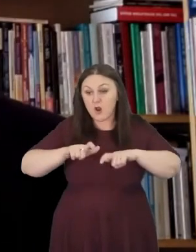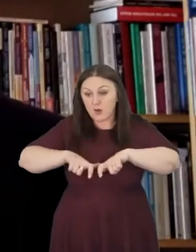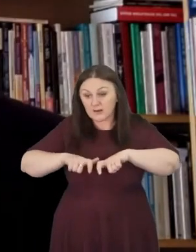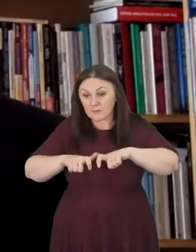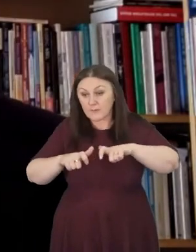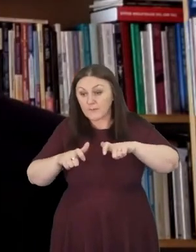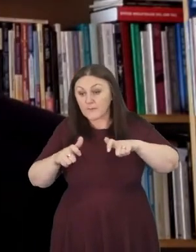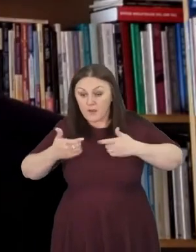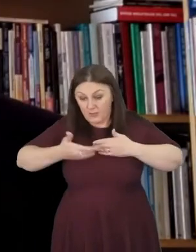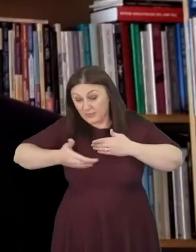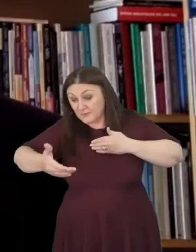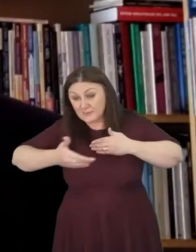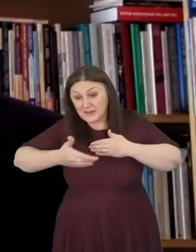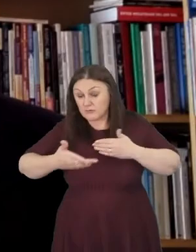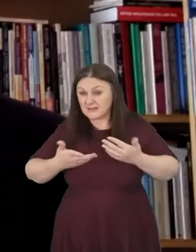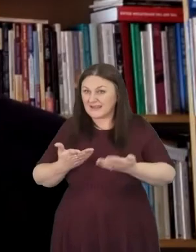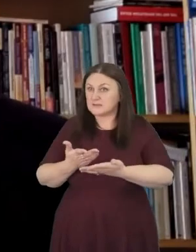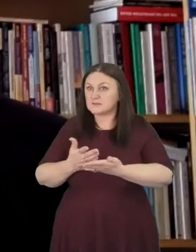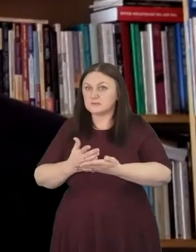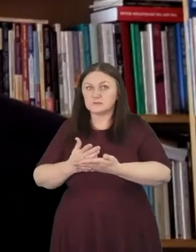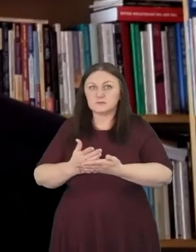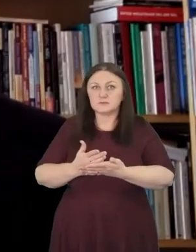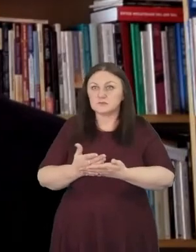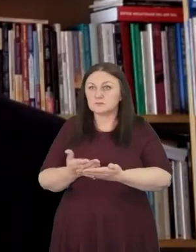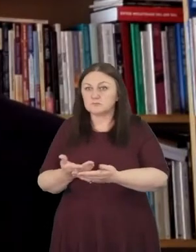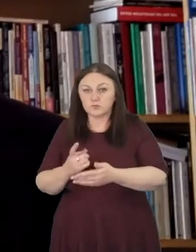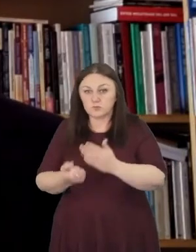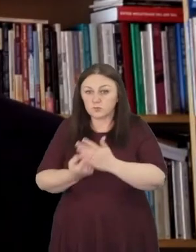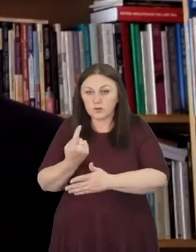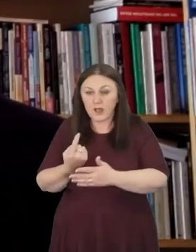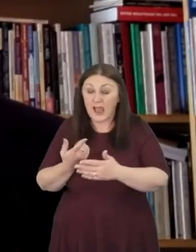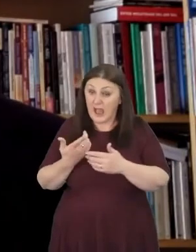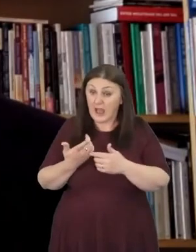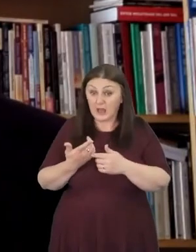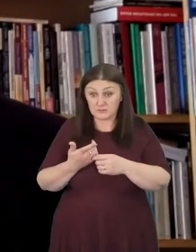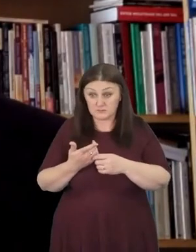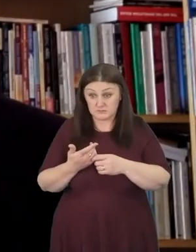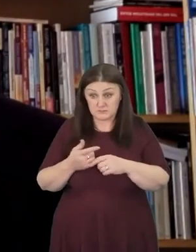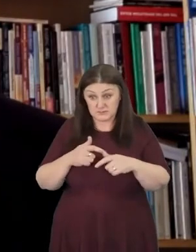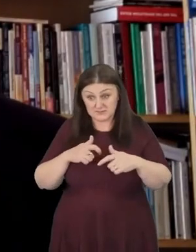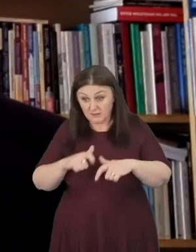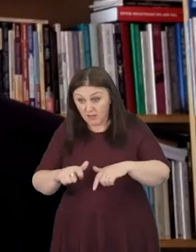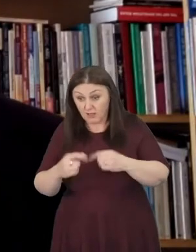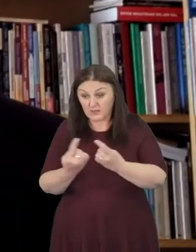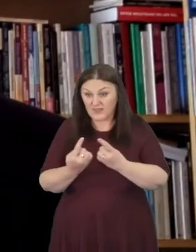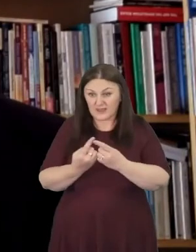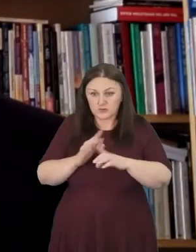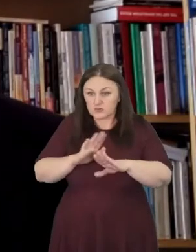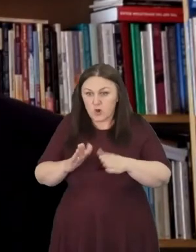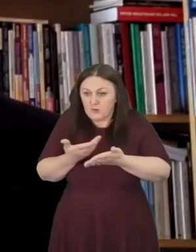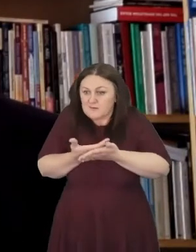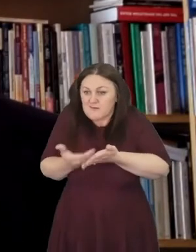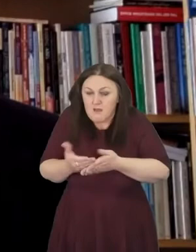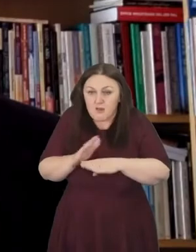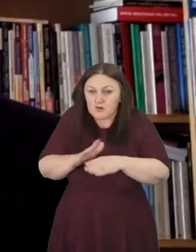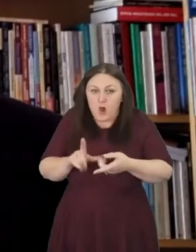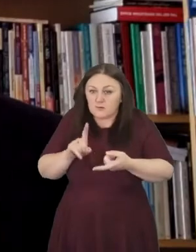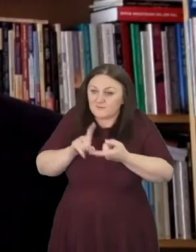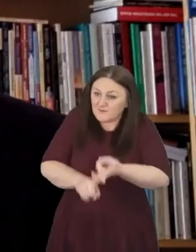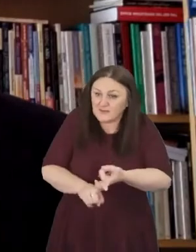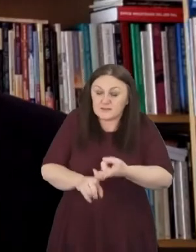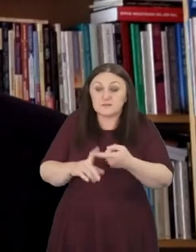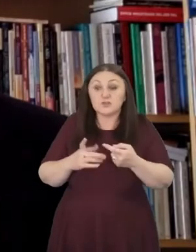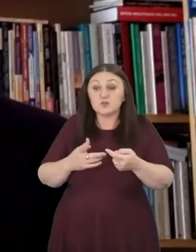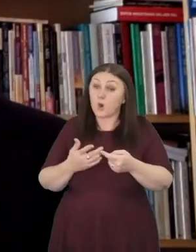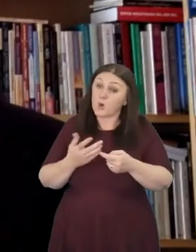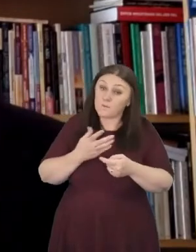and to some degree continued unpredictability and I think the pressure will be to rush